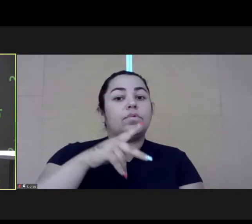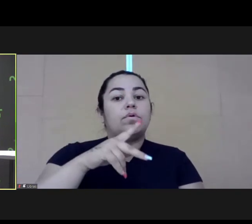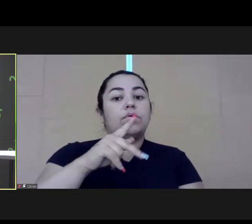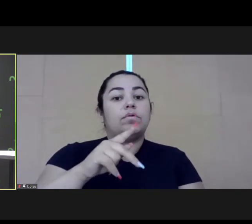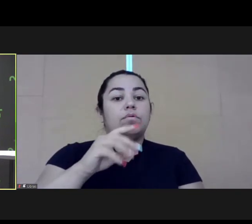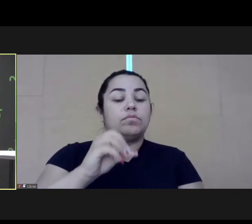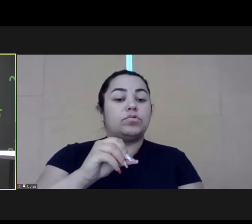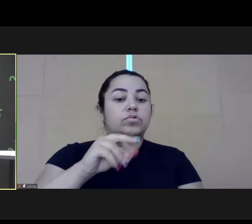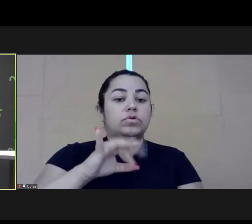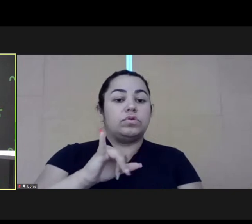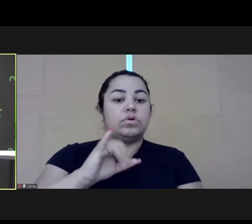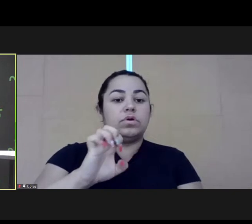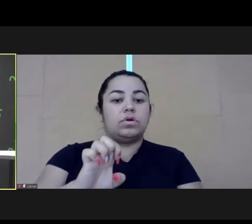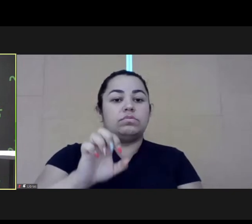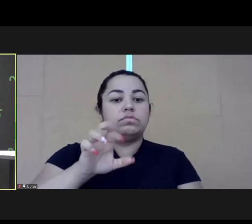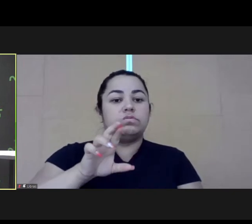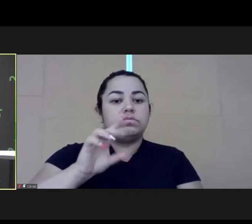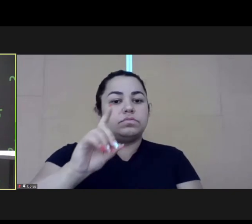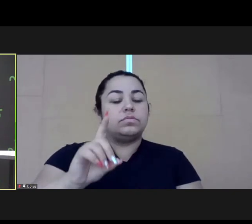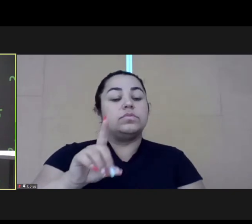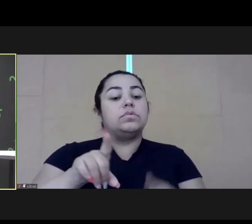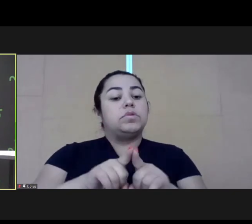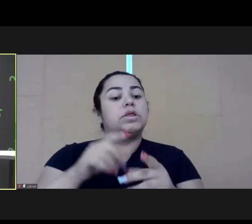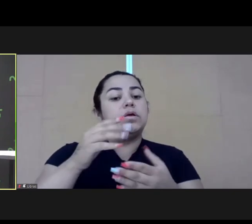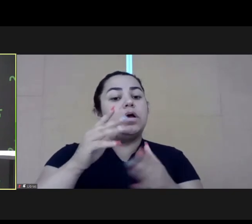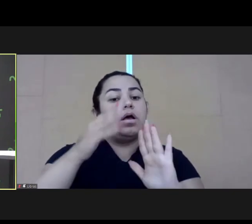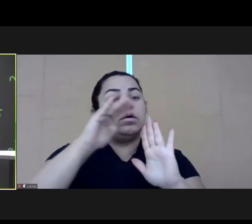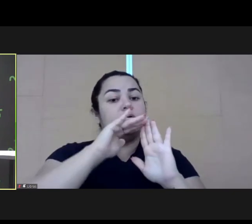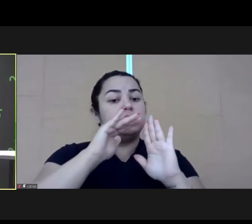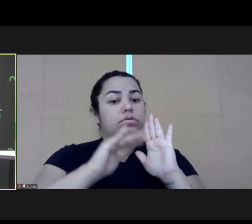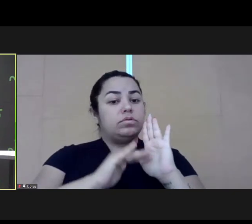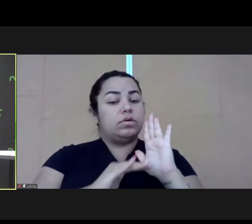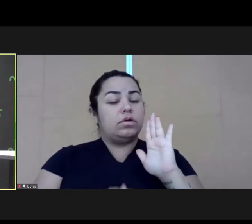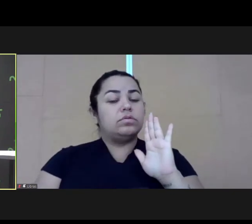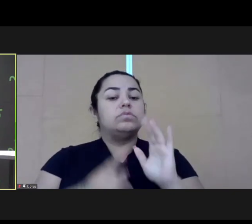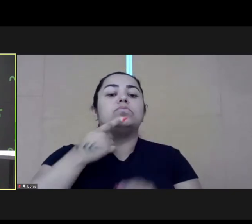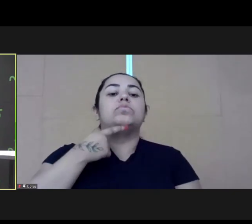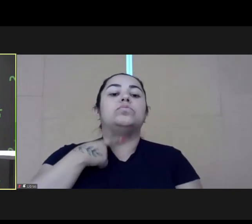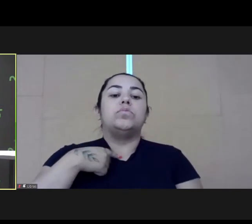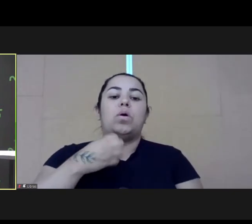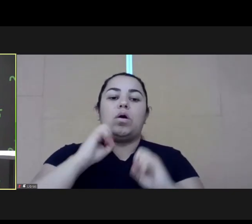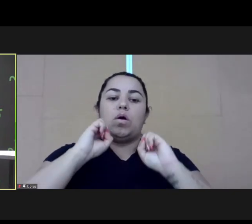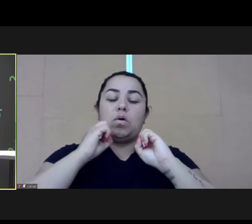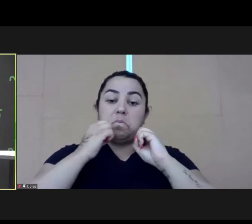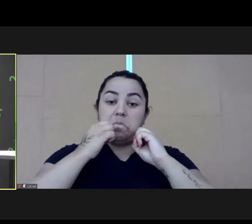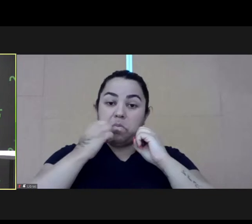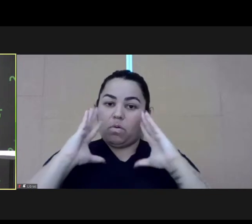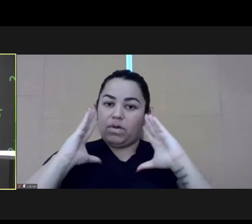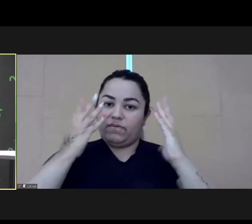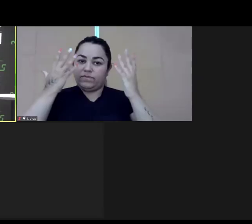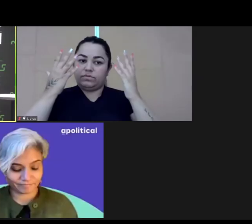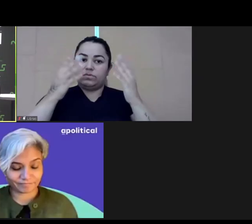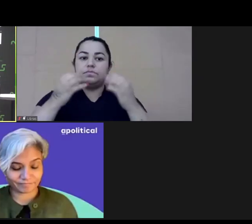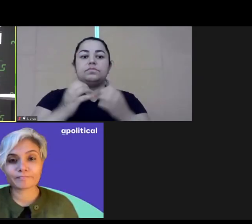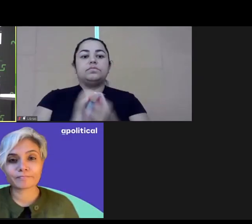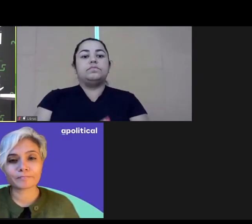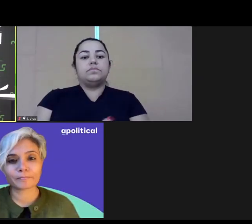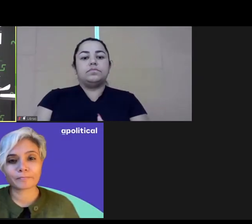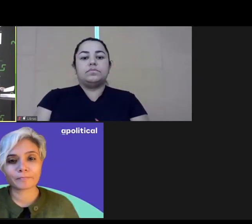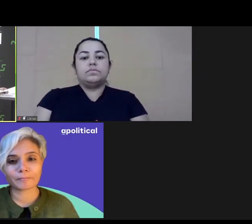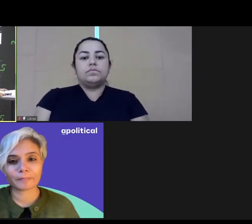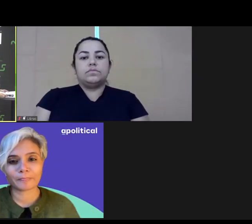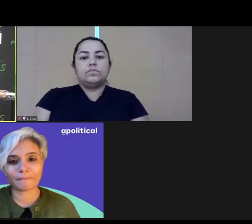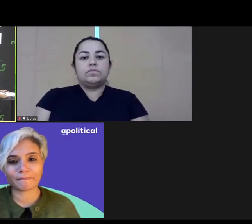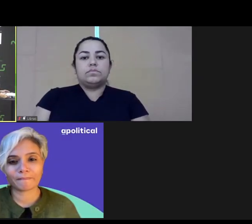give the word now to Mrs. Hamilton. to continue our schedule and I would like to wish you good morning.